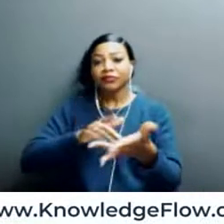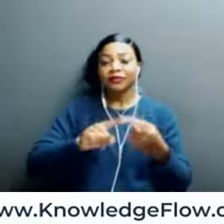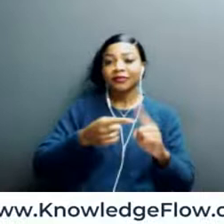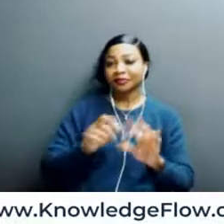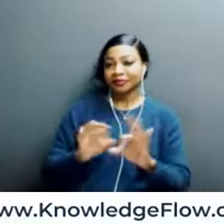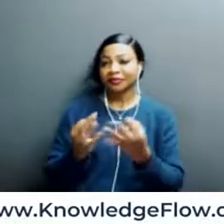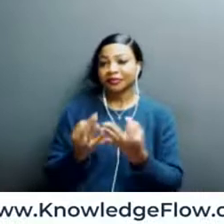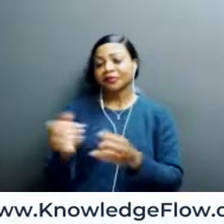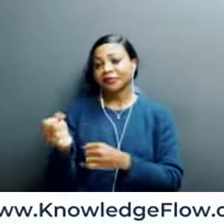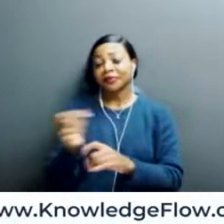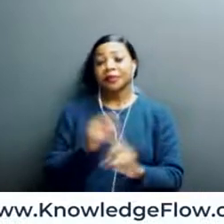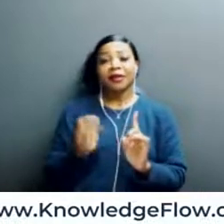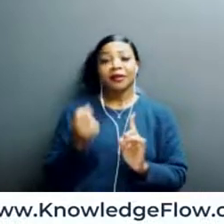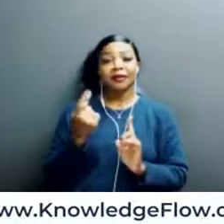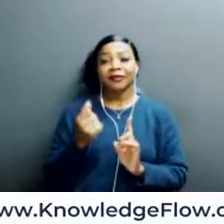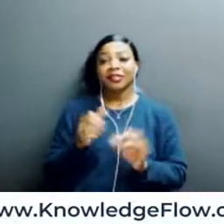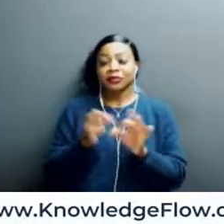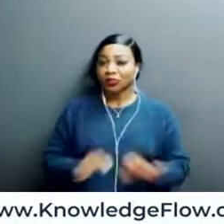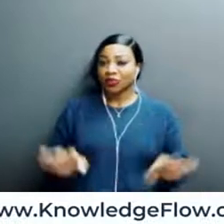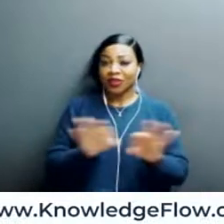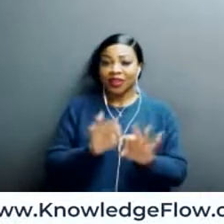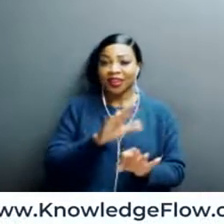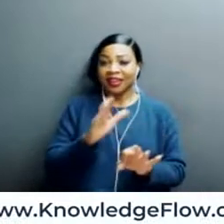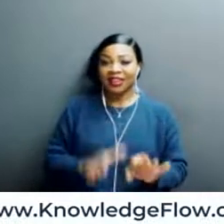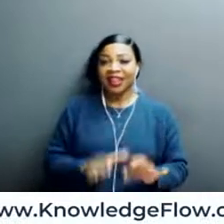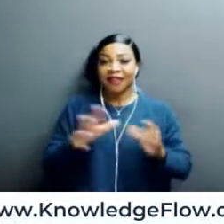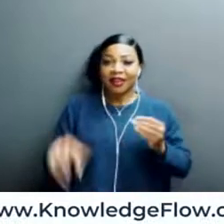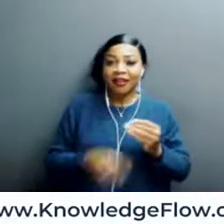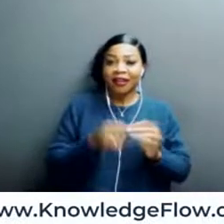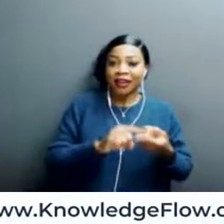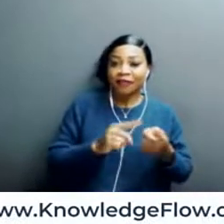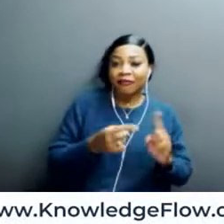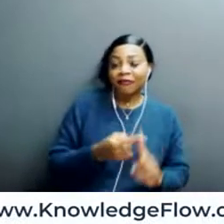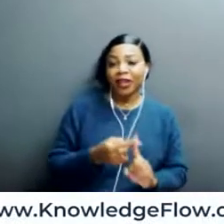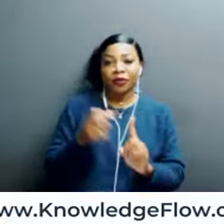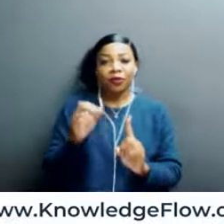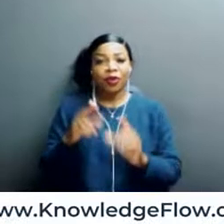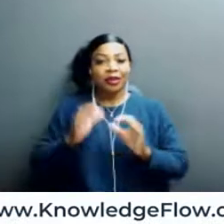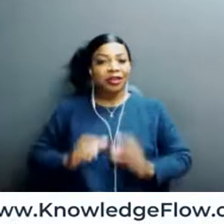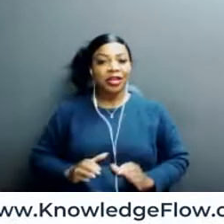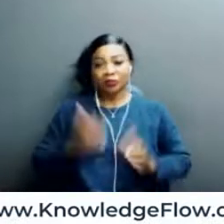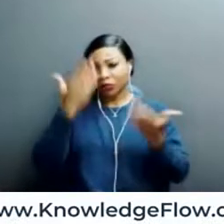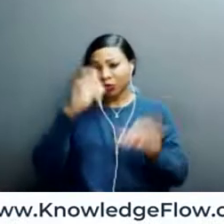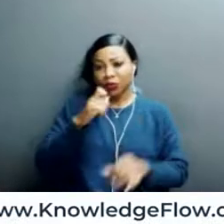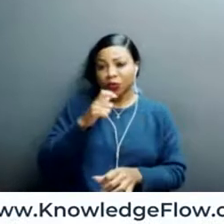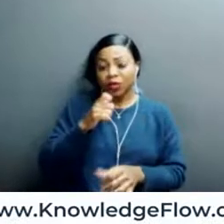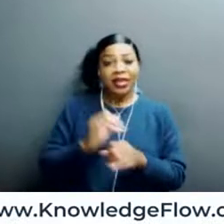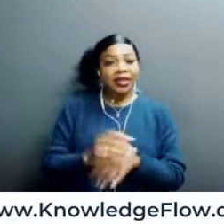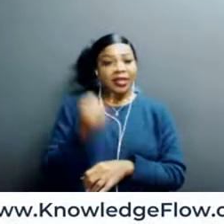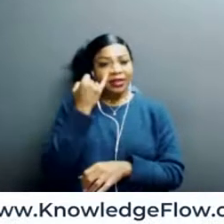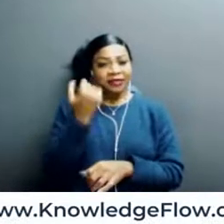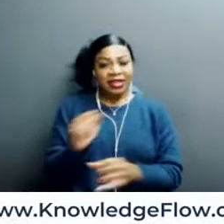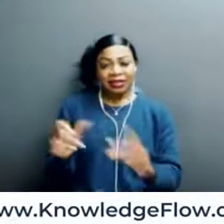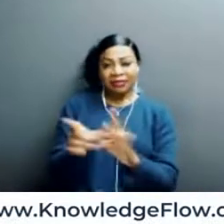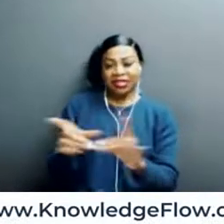I think it's important to, you know, never accept a friend request from somebody that you don't know. If you get, you know, unwanted messages, don't click on any links,